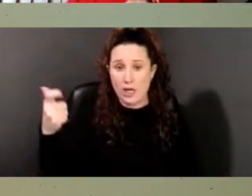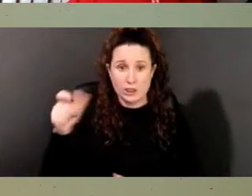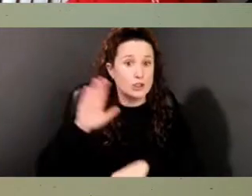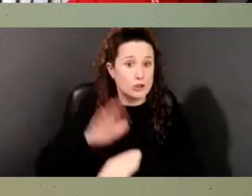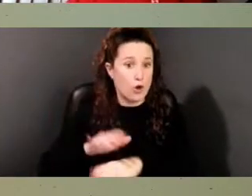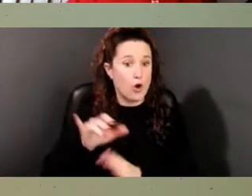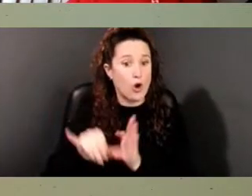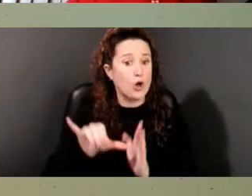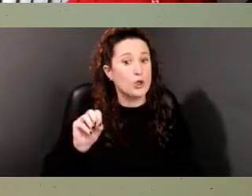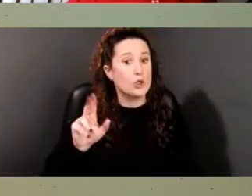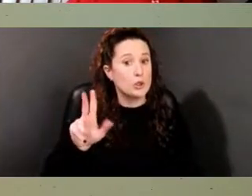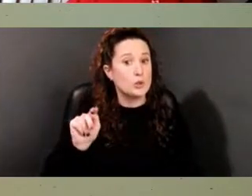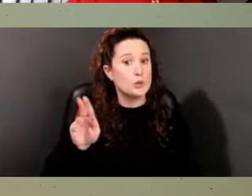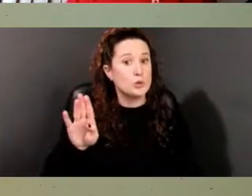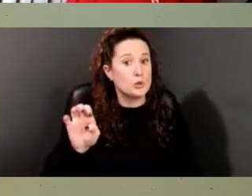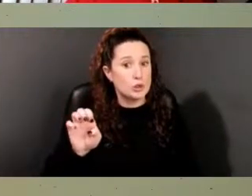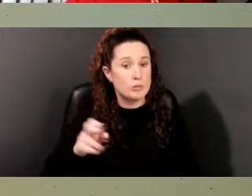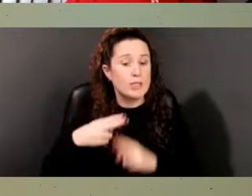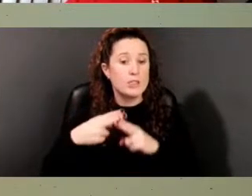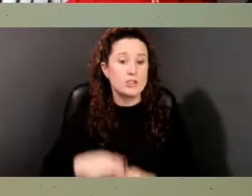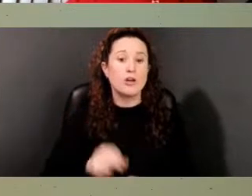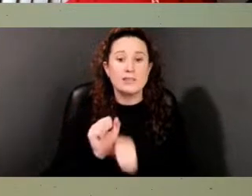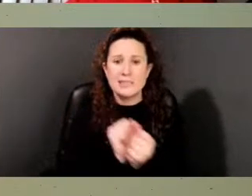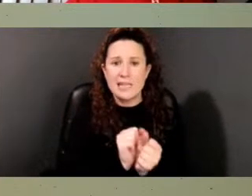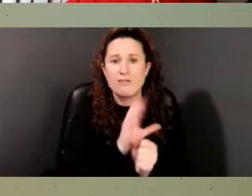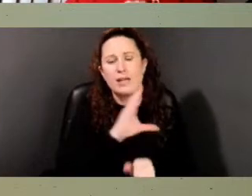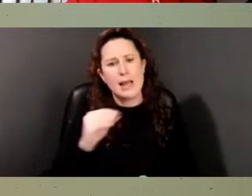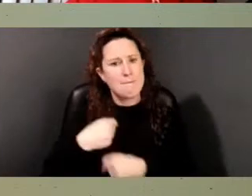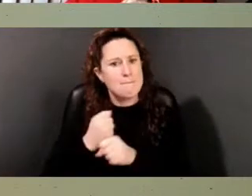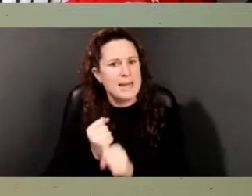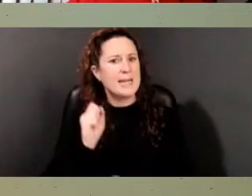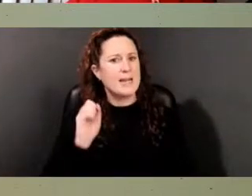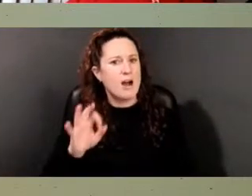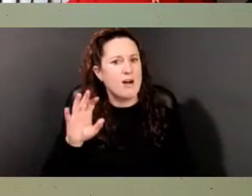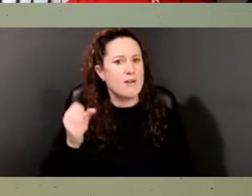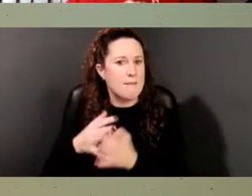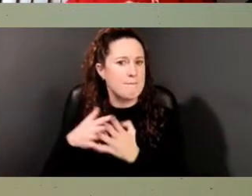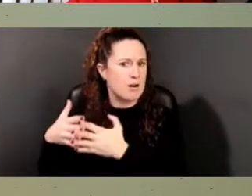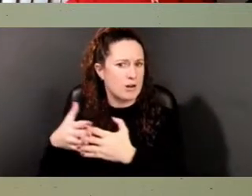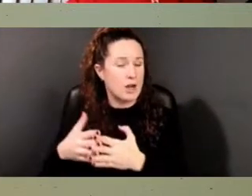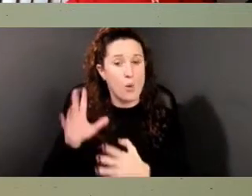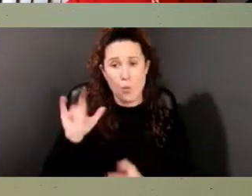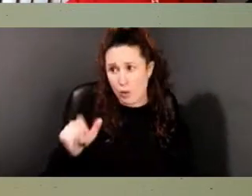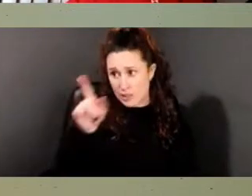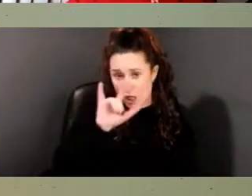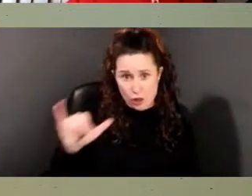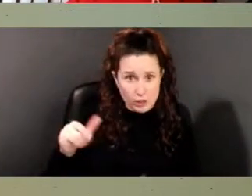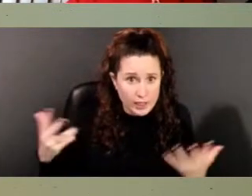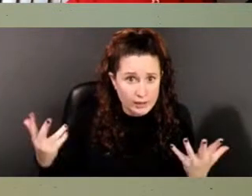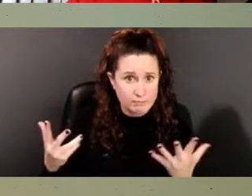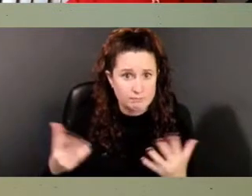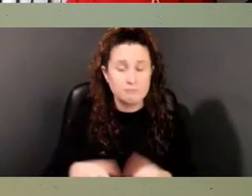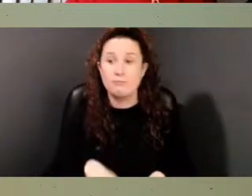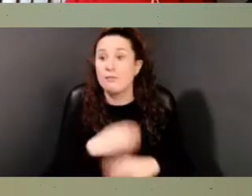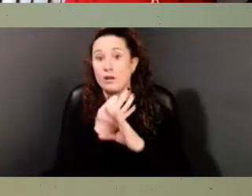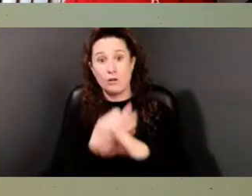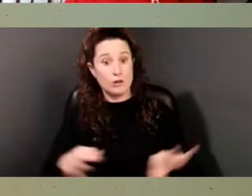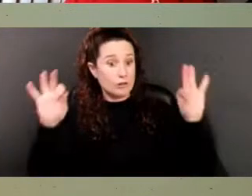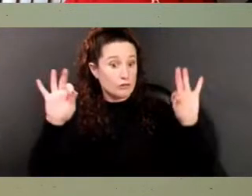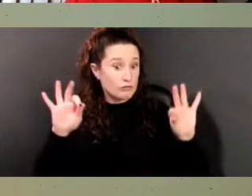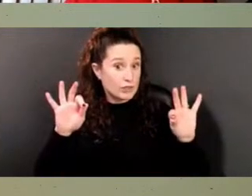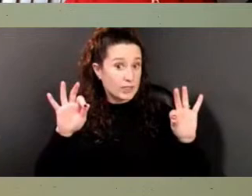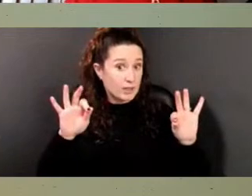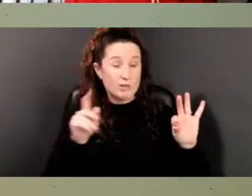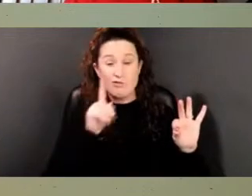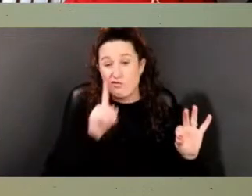called Slavery in the Making of America. What does that look like? Well, we're not talking about that freedom is about, frankly, white